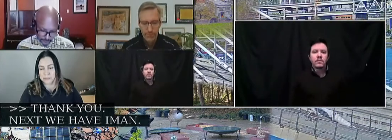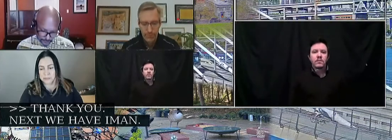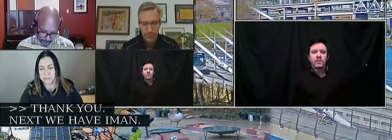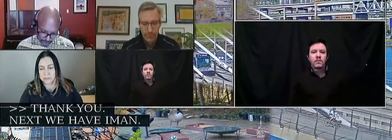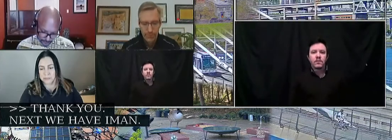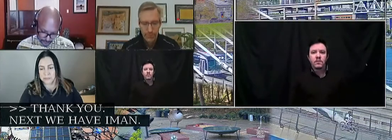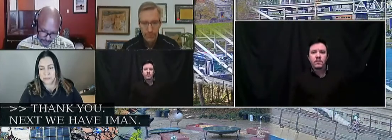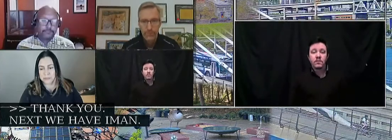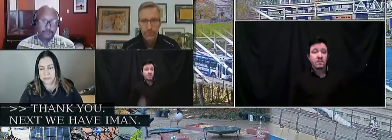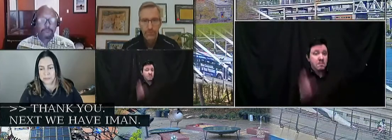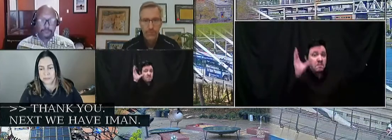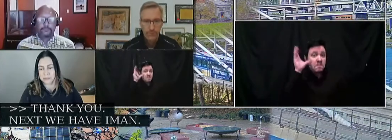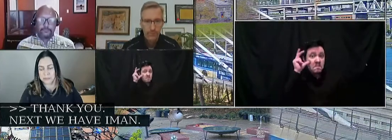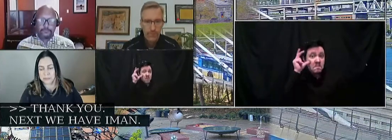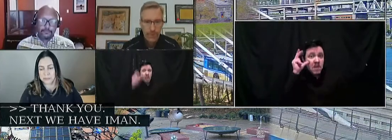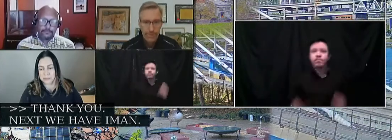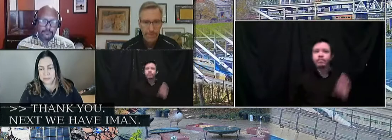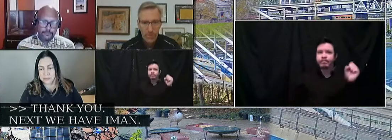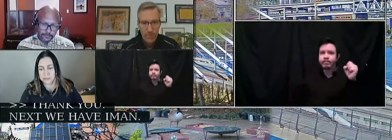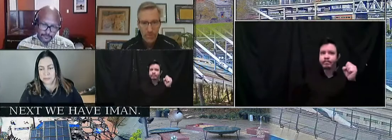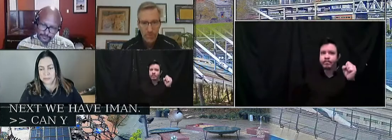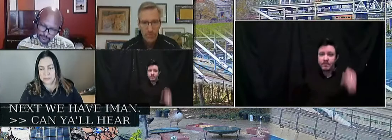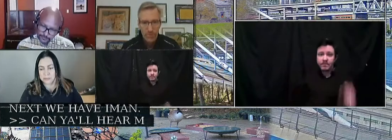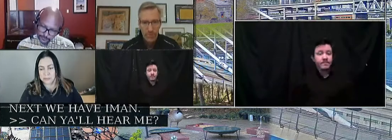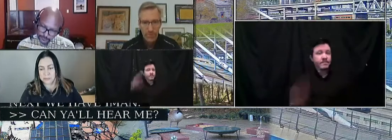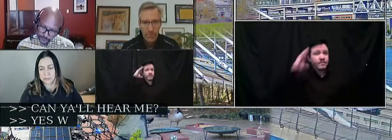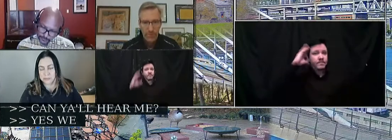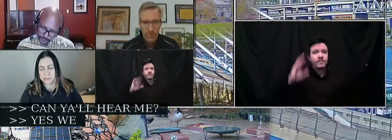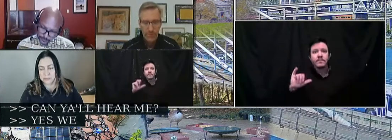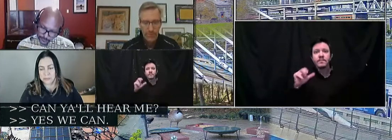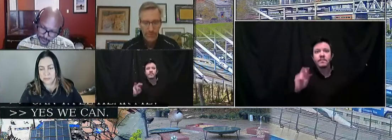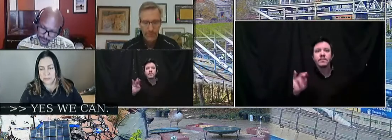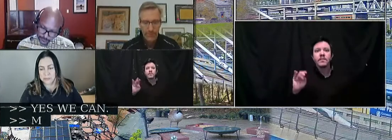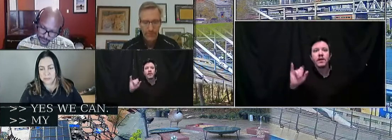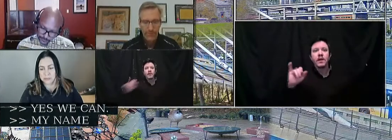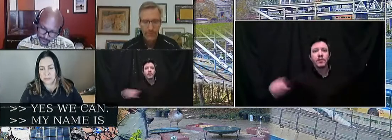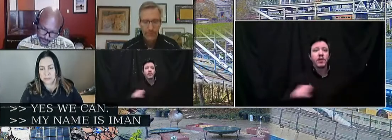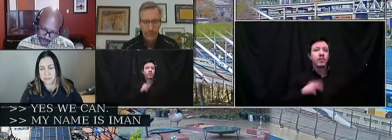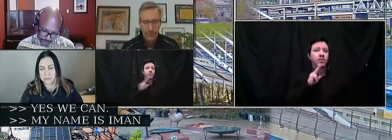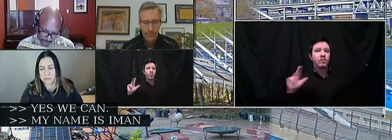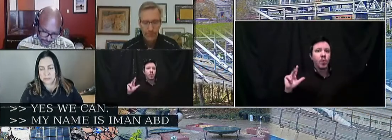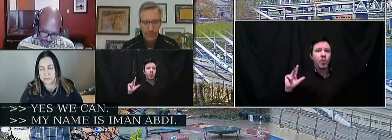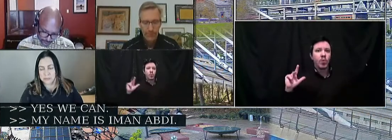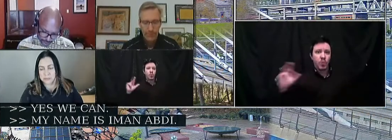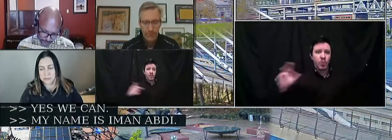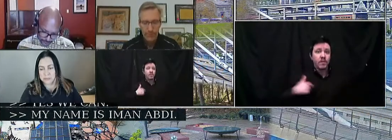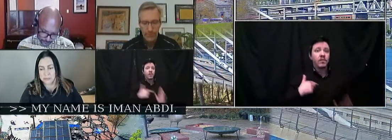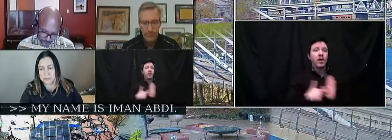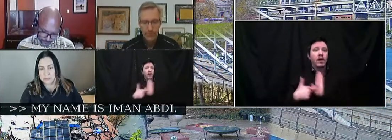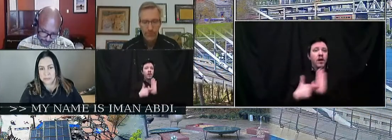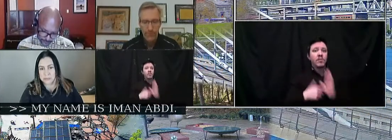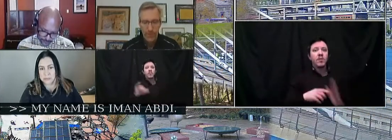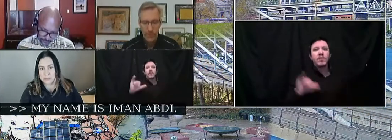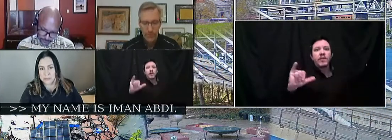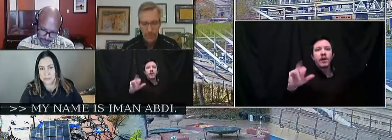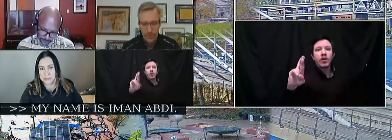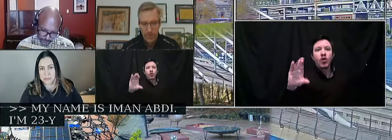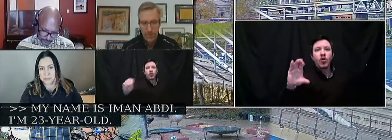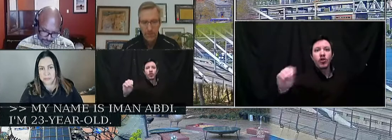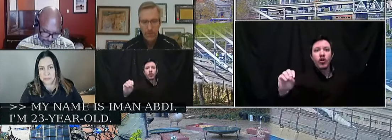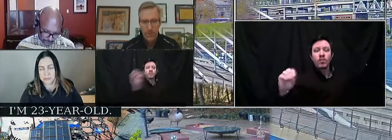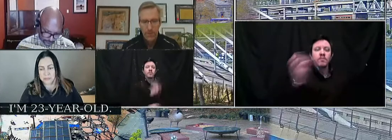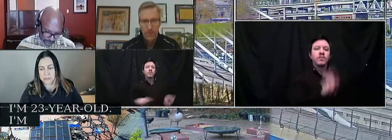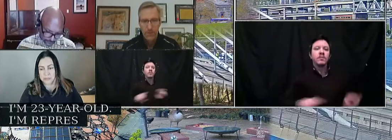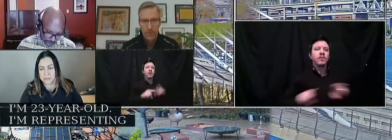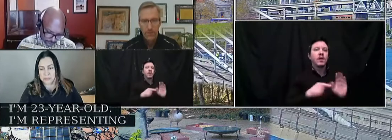Can you all hear me? Yes, we can. Hello, my name is Iman Abdi. I'm 23 years old. I am representing ERCO. Not only that, I'm